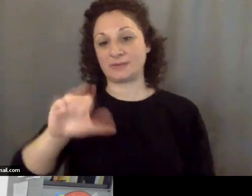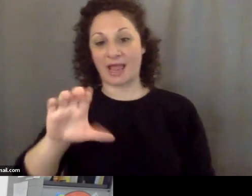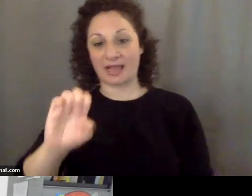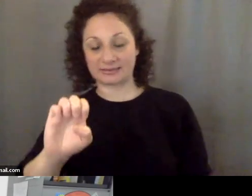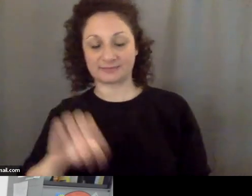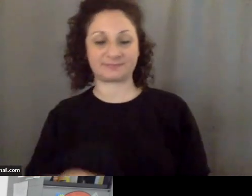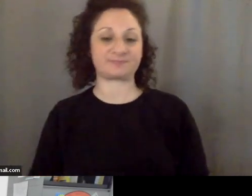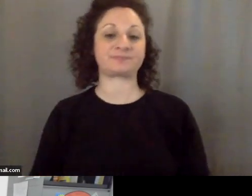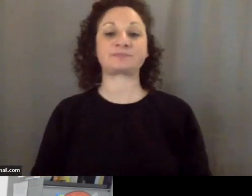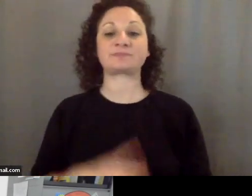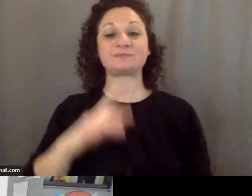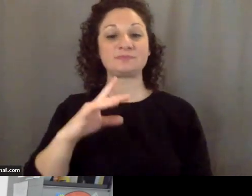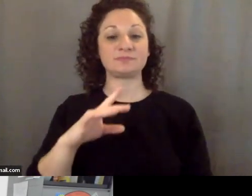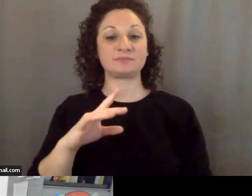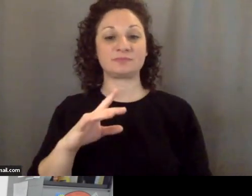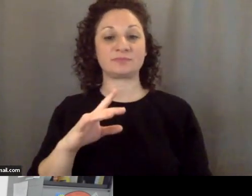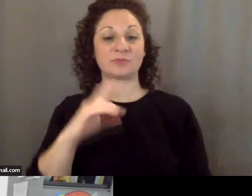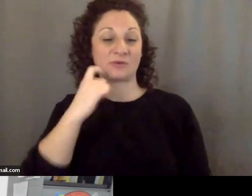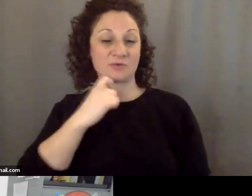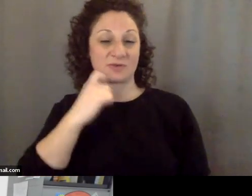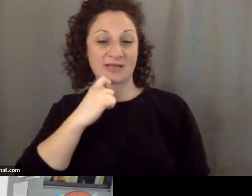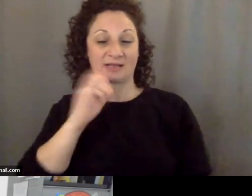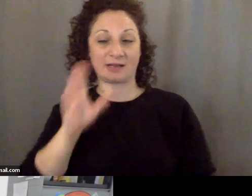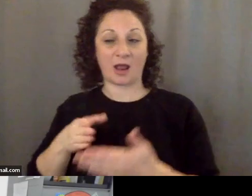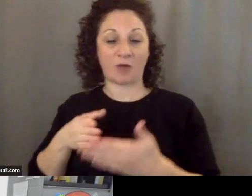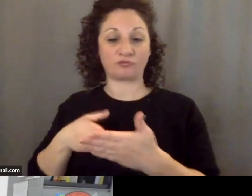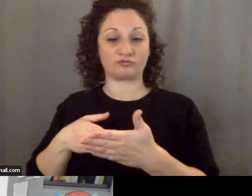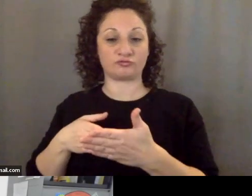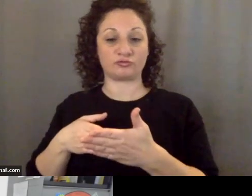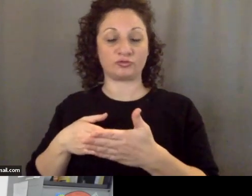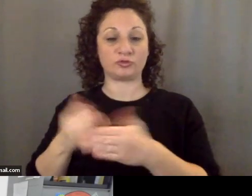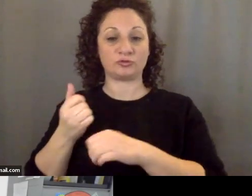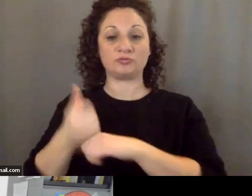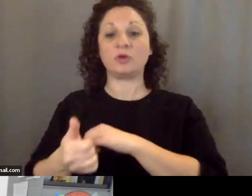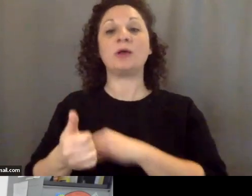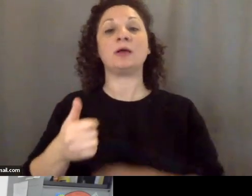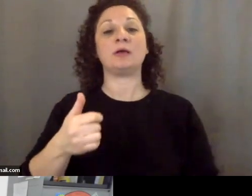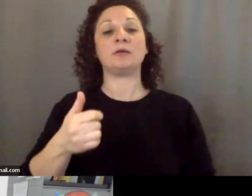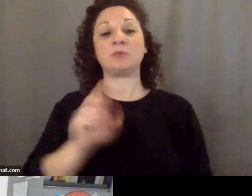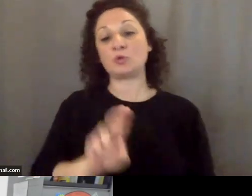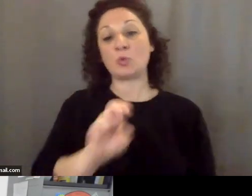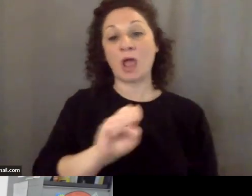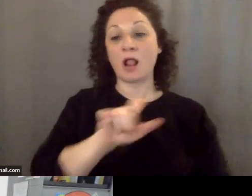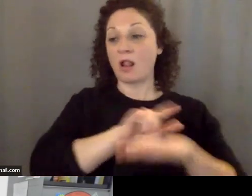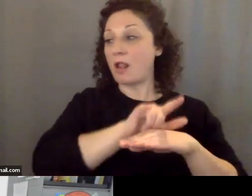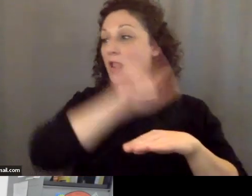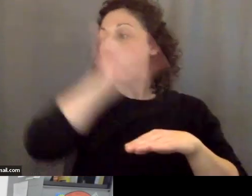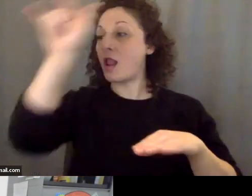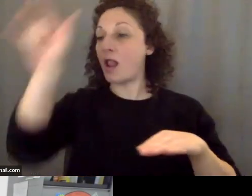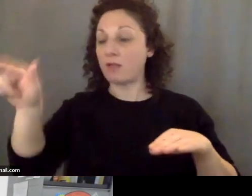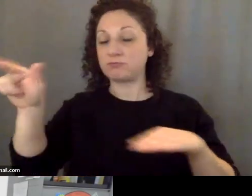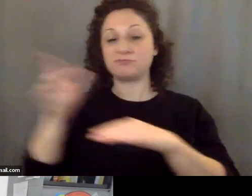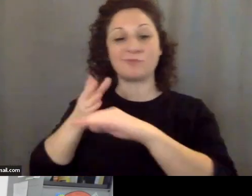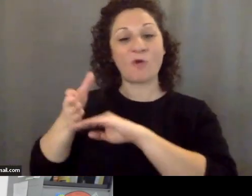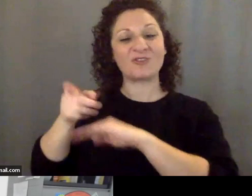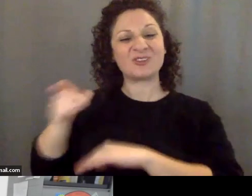that United States balloons have invaded Chinese airspace at least 10 times in